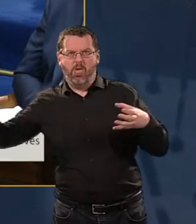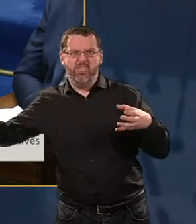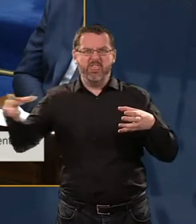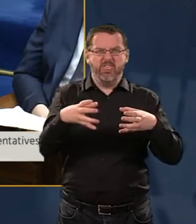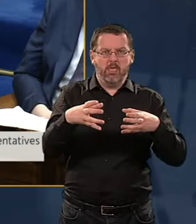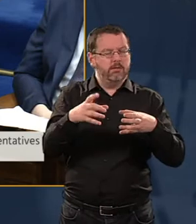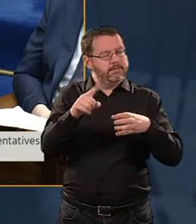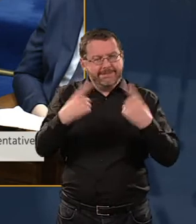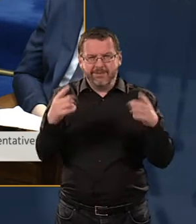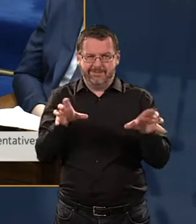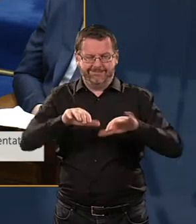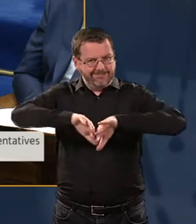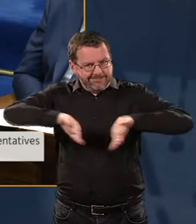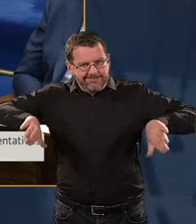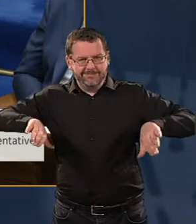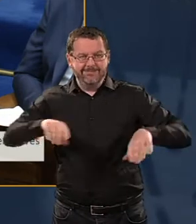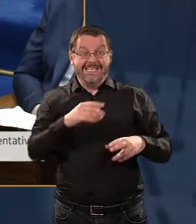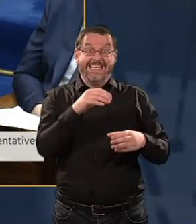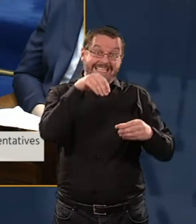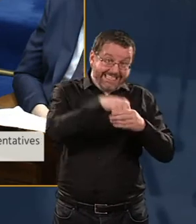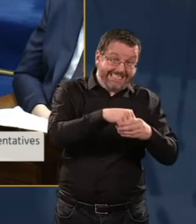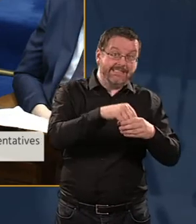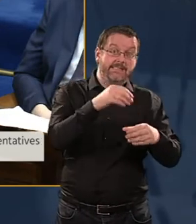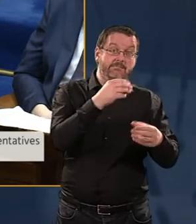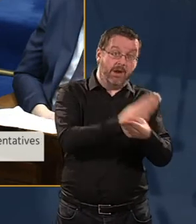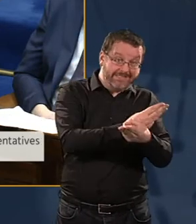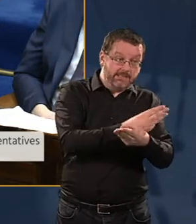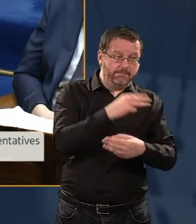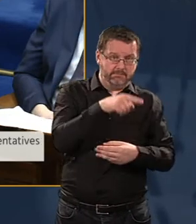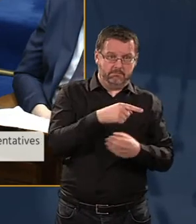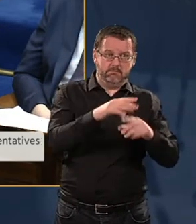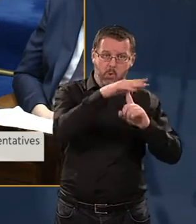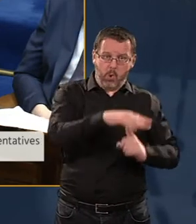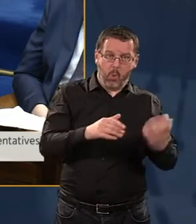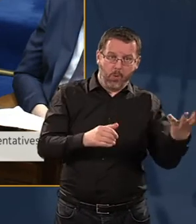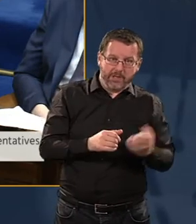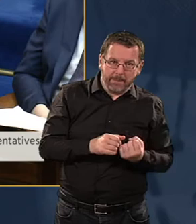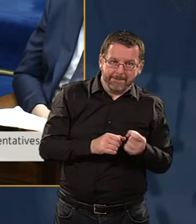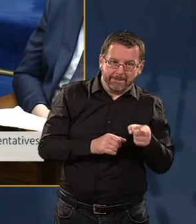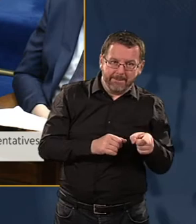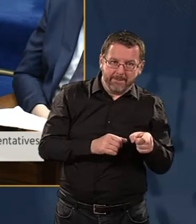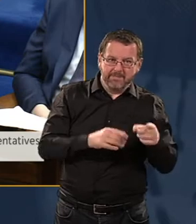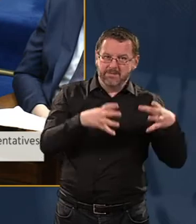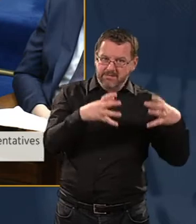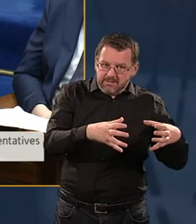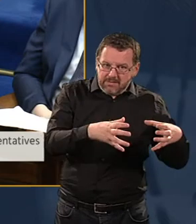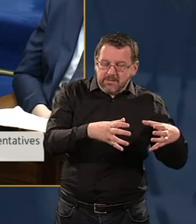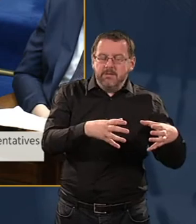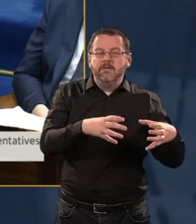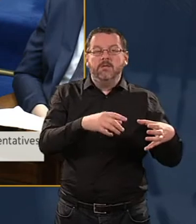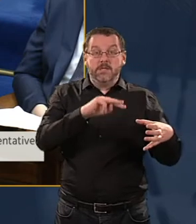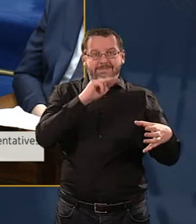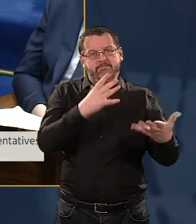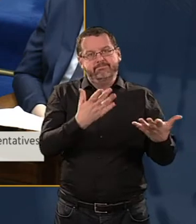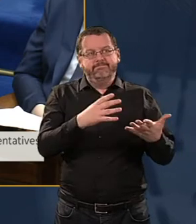is not the same thing as being in poverty. Being in poverty means having a low income, and as a result of that suffering